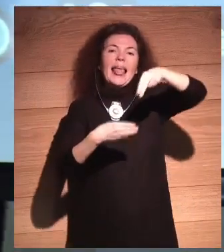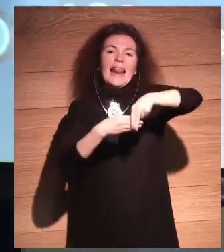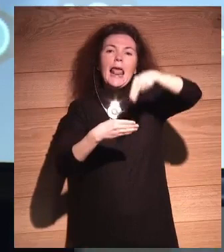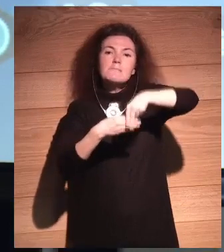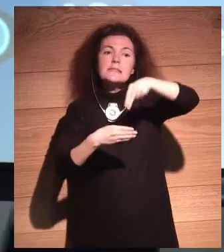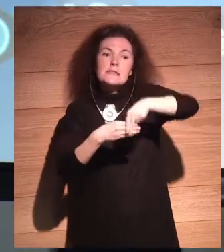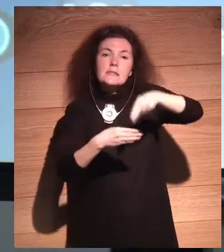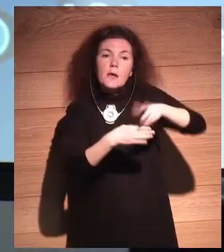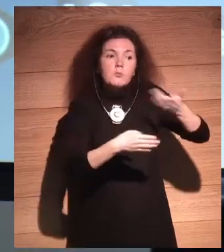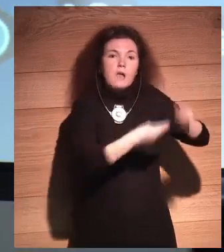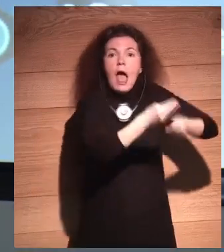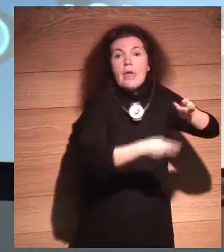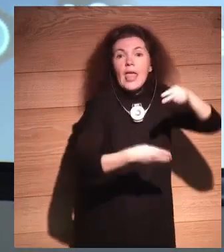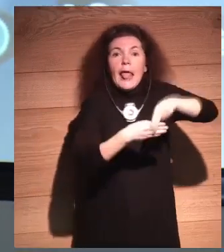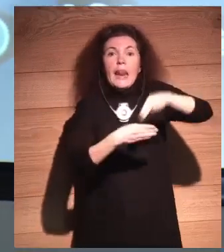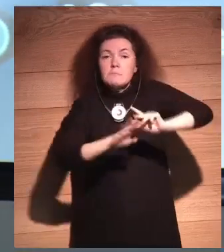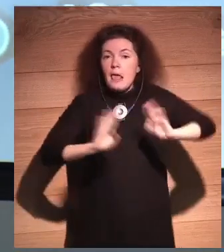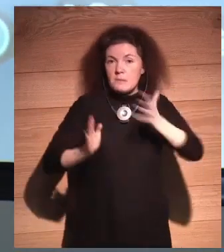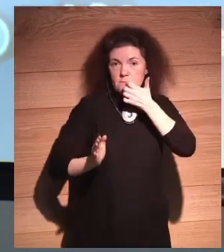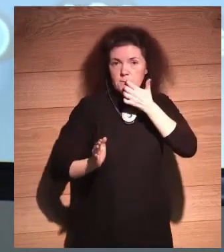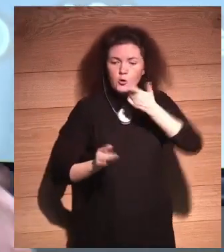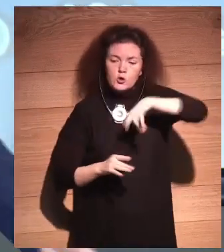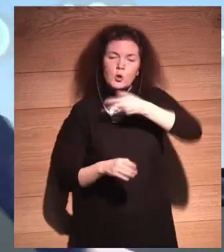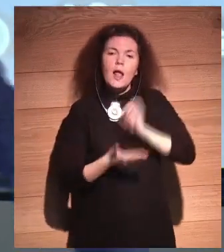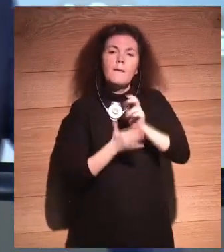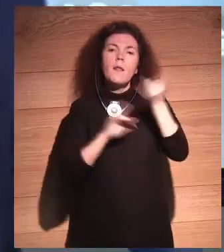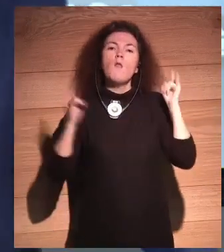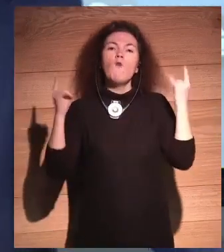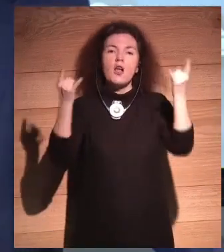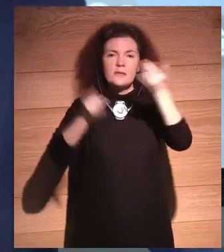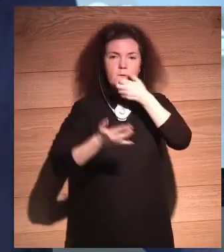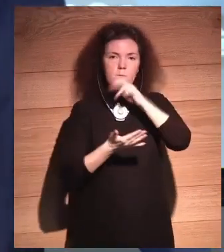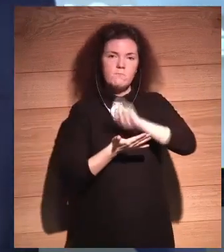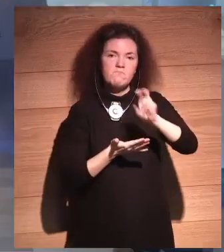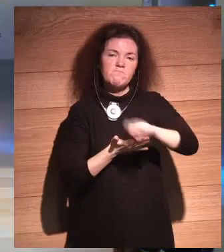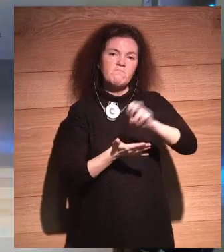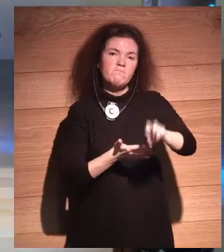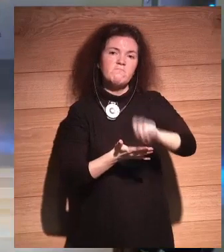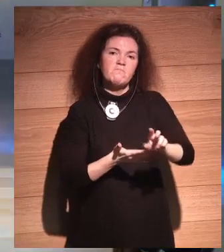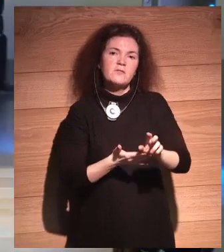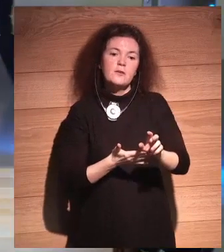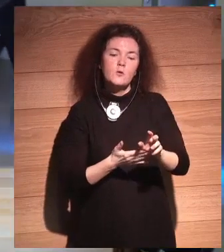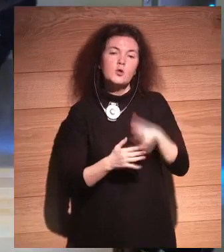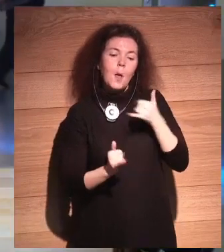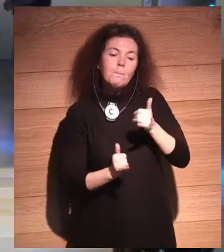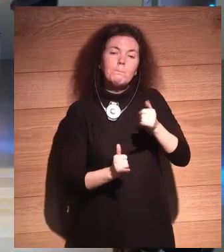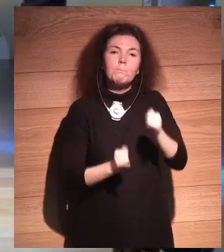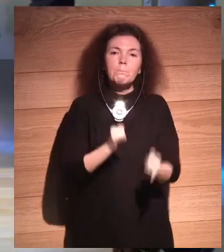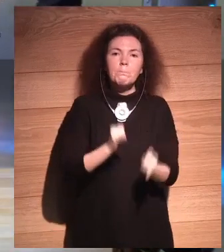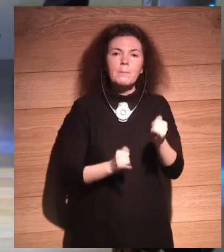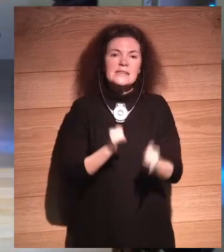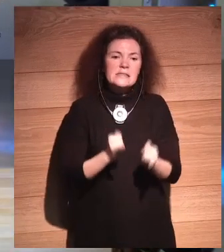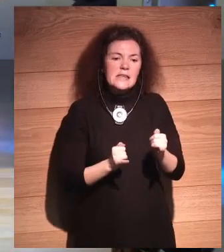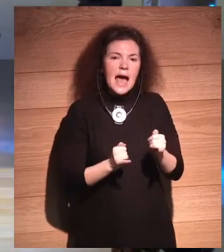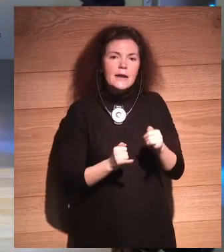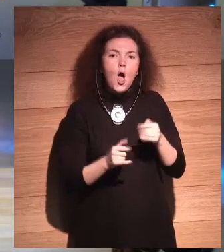I mean, when you go in the forest walking and you're stepping on 5,000 ants, you kill 5,000 ants, you